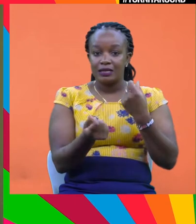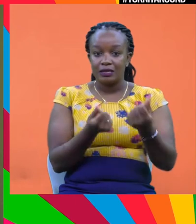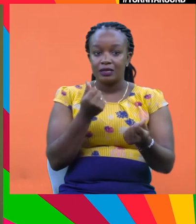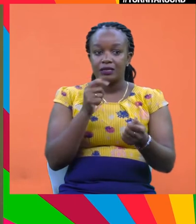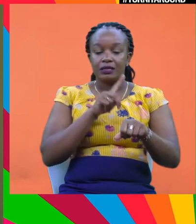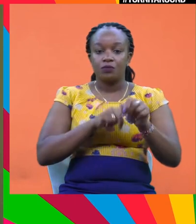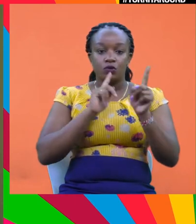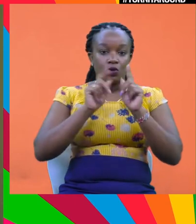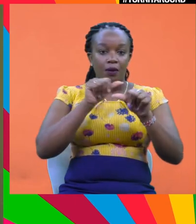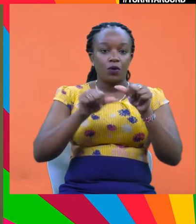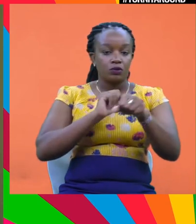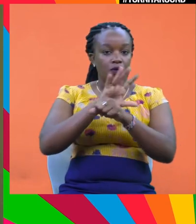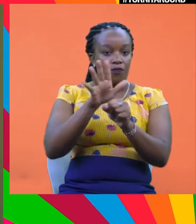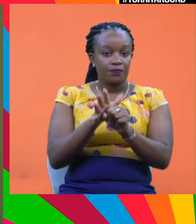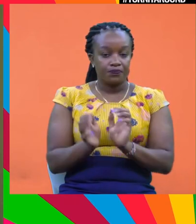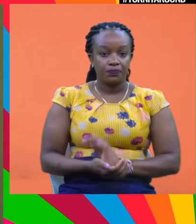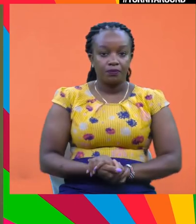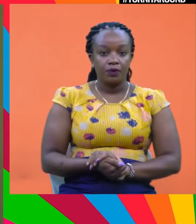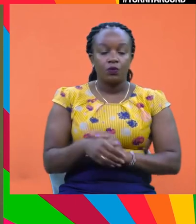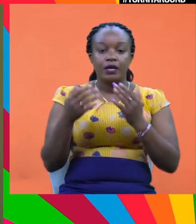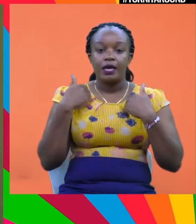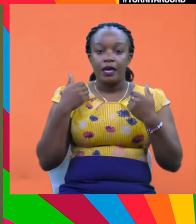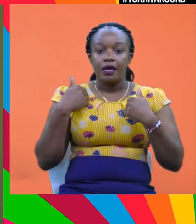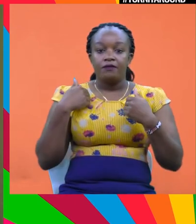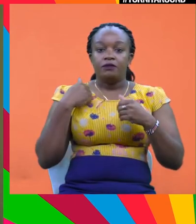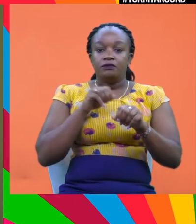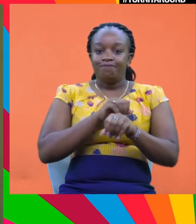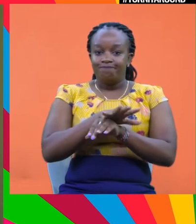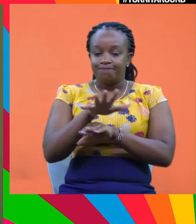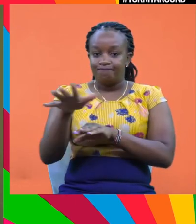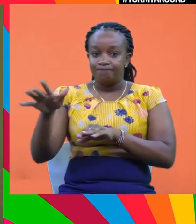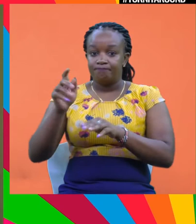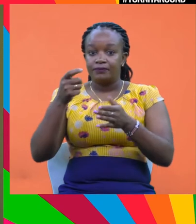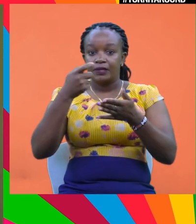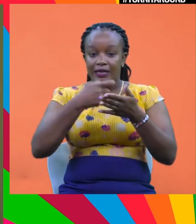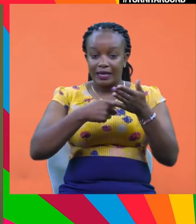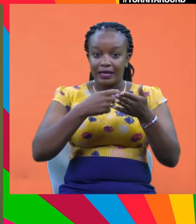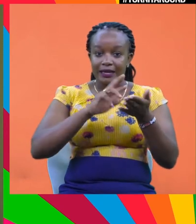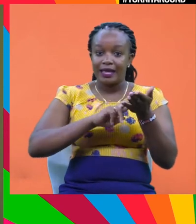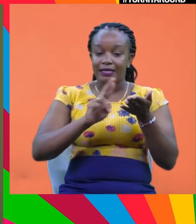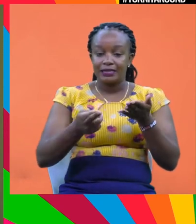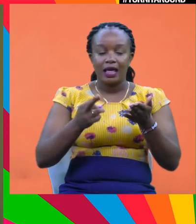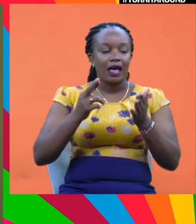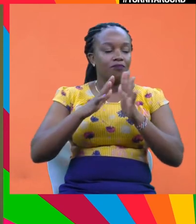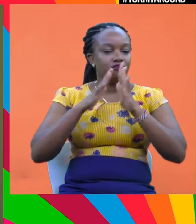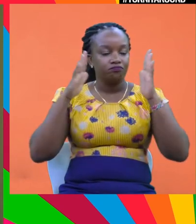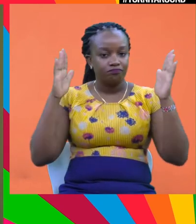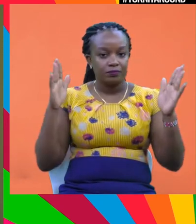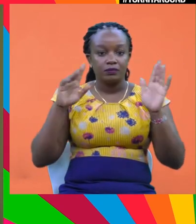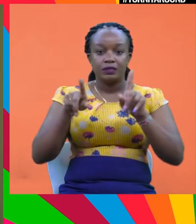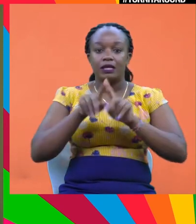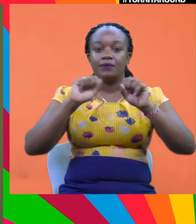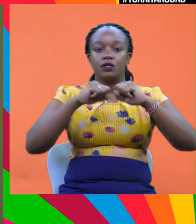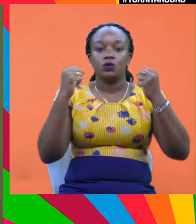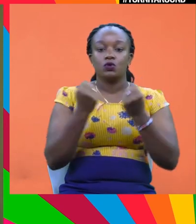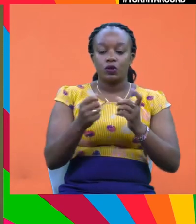comes to COVID-19 developments. Infection rates are still high in many parts of the world, and social distancing continues to hold